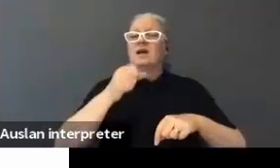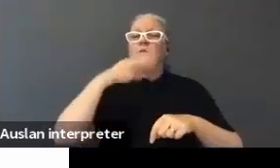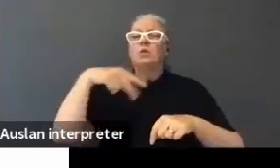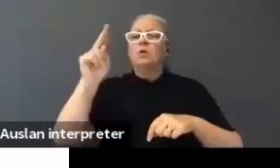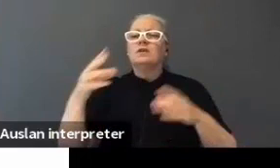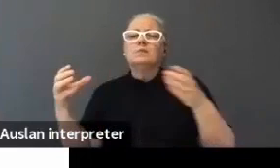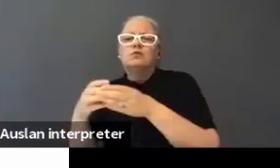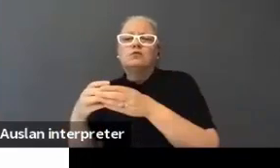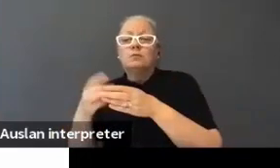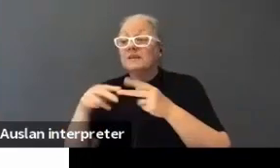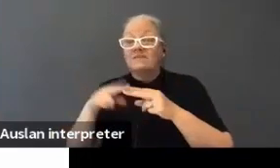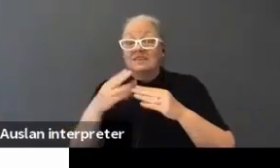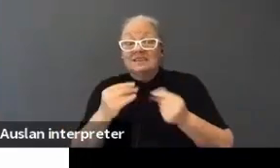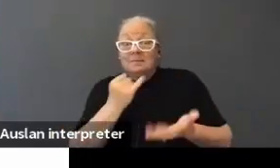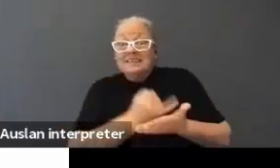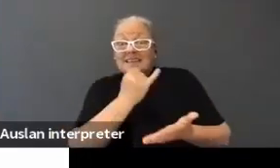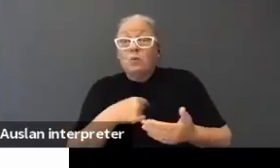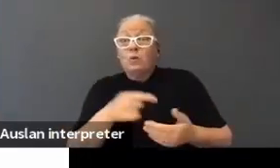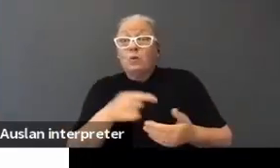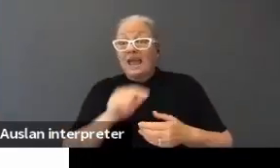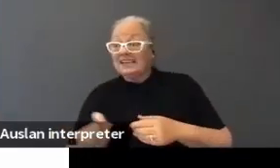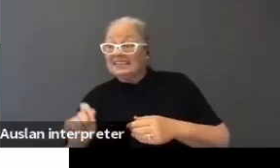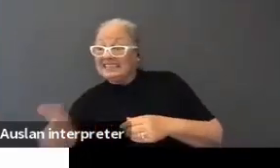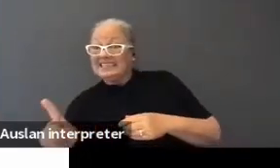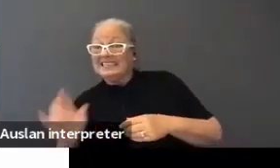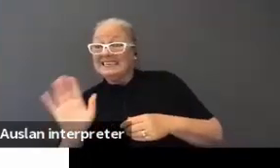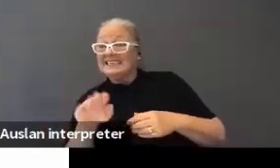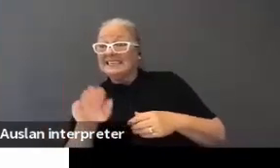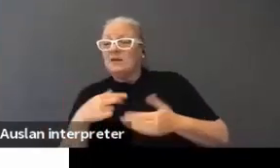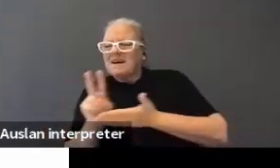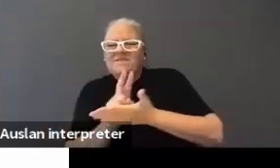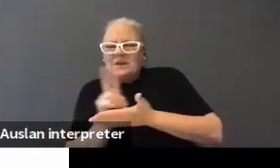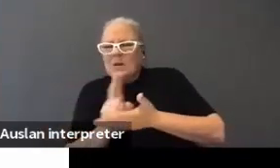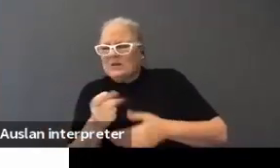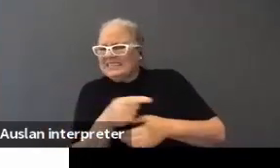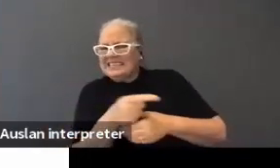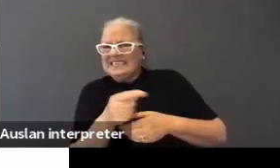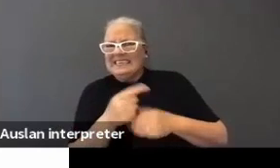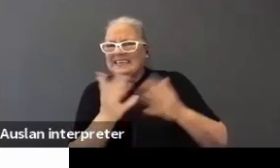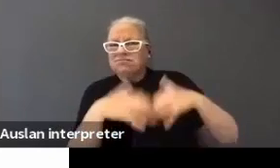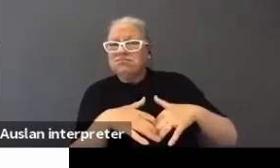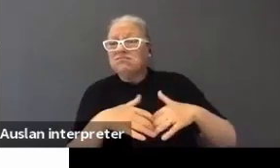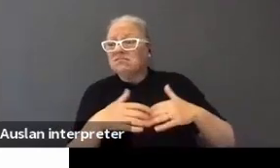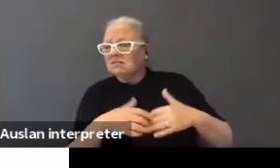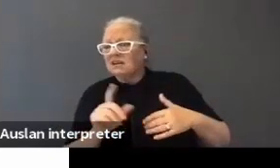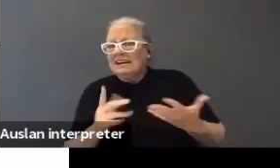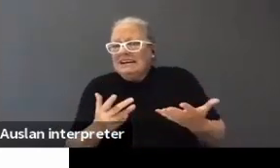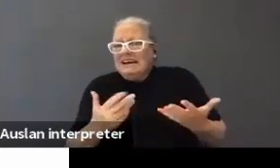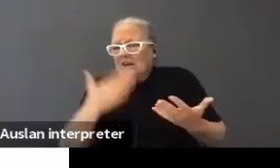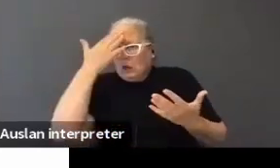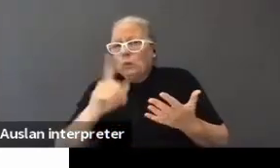if something goes wrong, we can WhatsApp and say, hey, my video is totally collapsed. I can't do this or